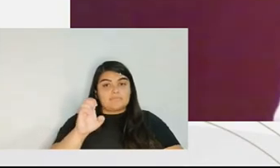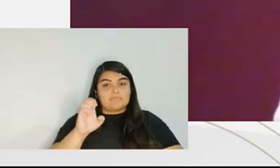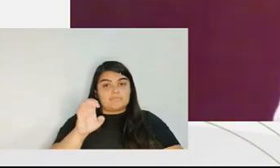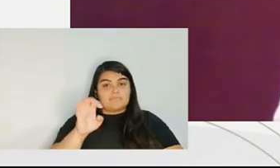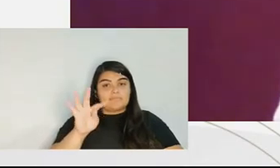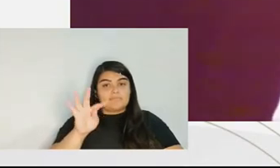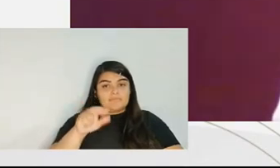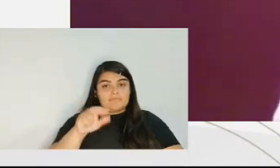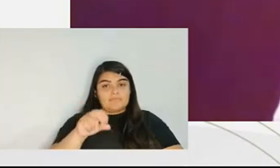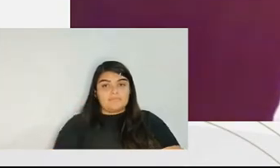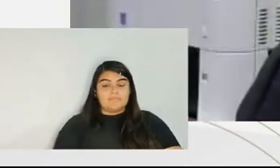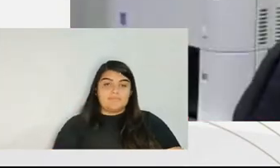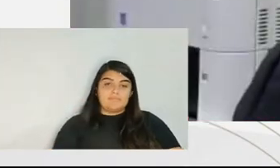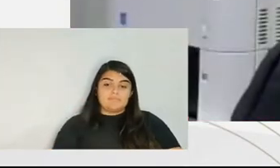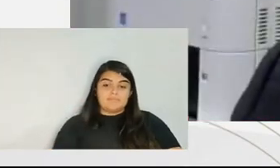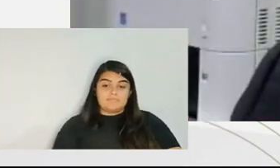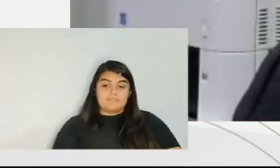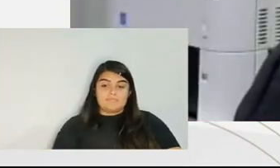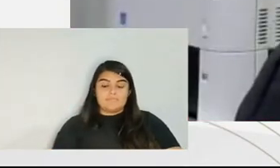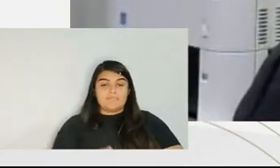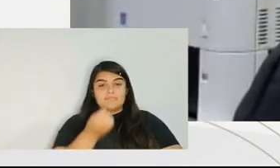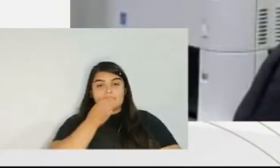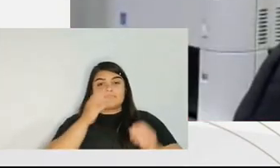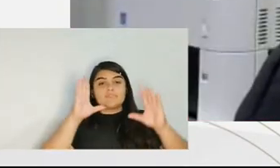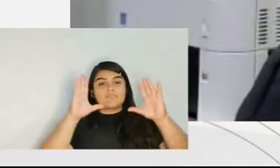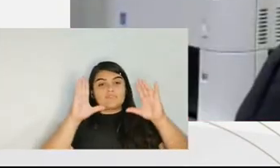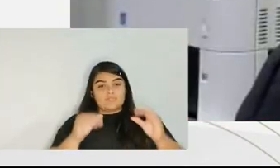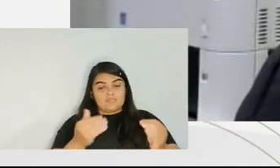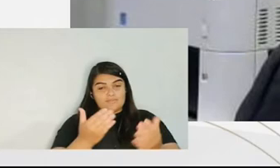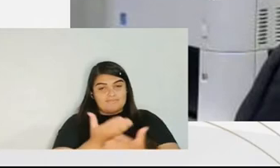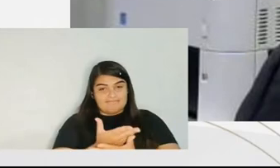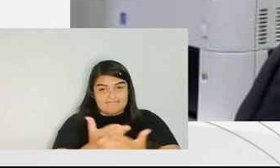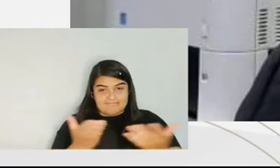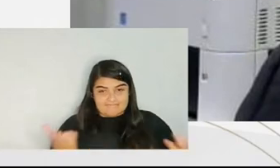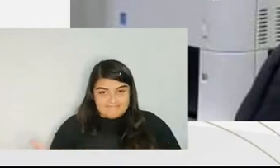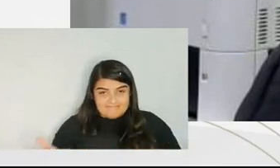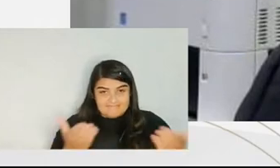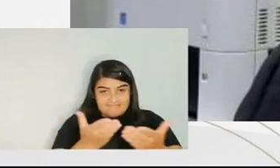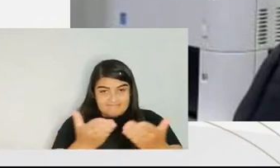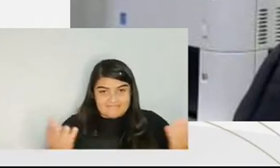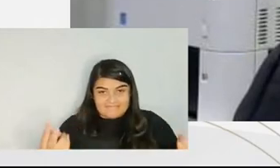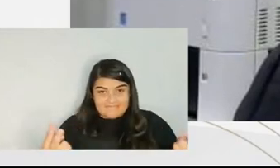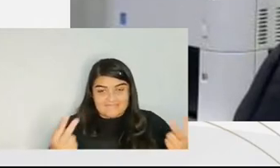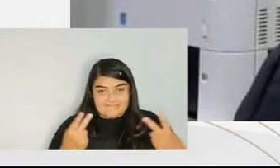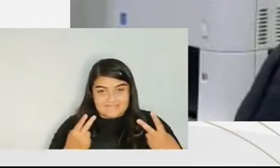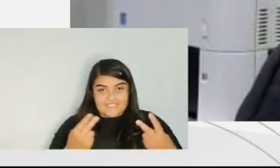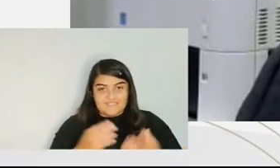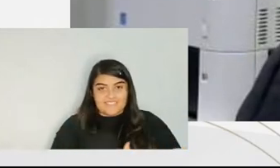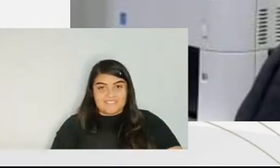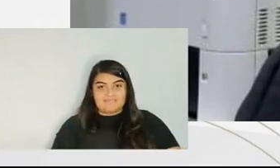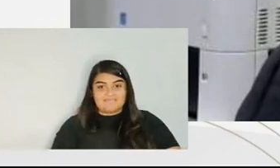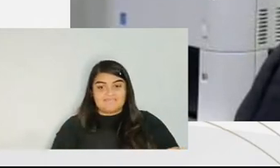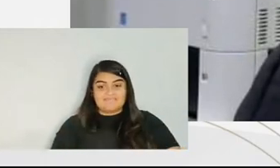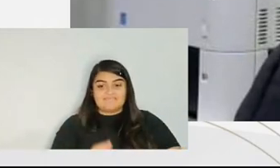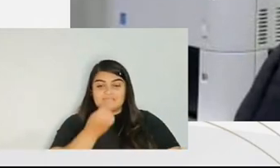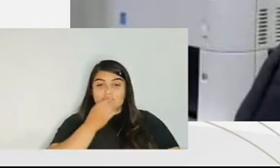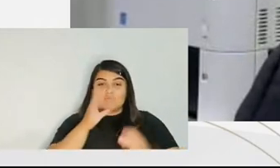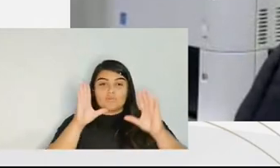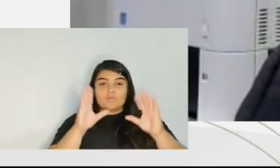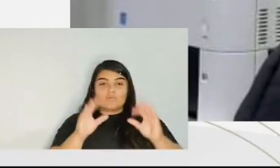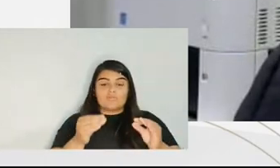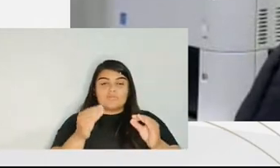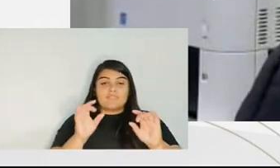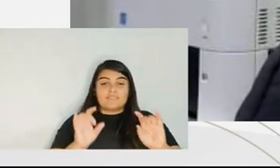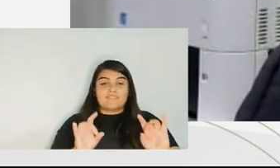Caetano Levy Lopes. Good evening, everyone who are following us